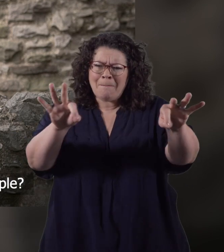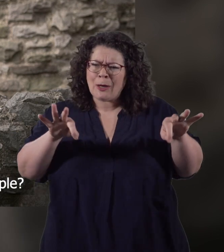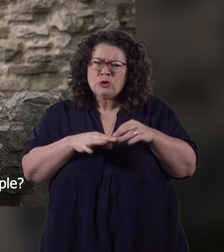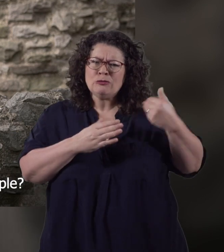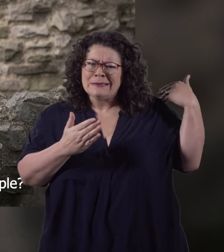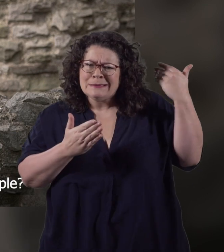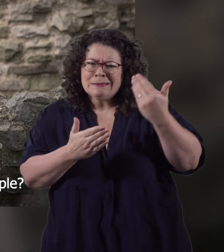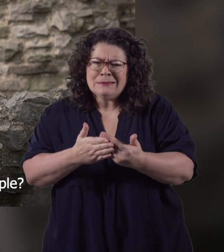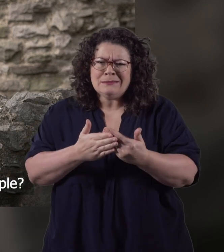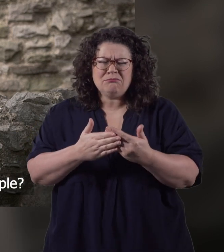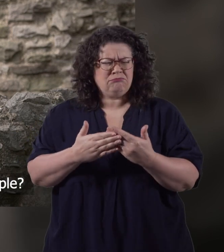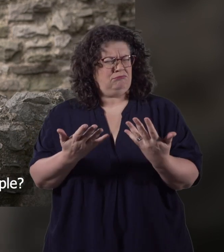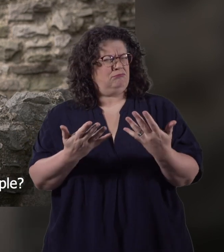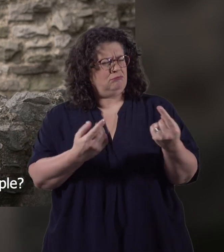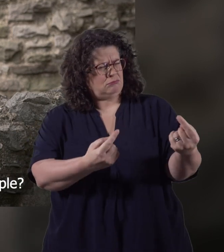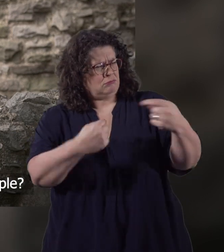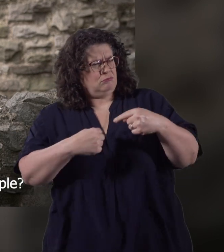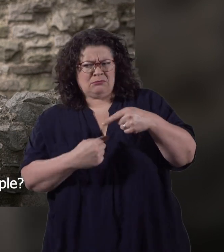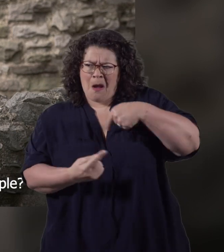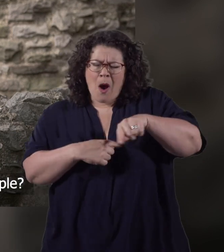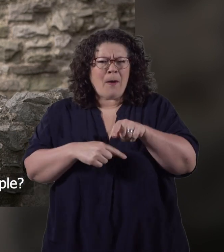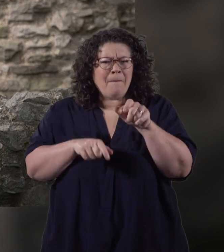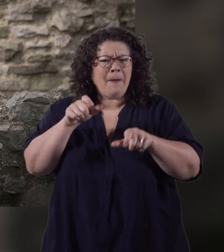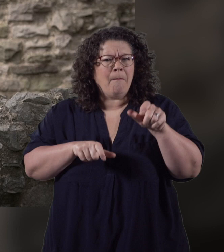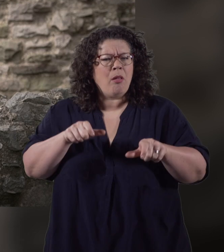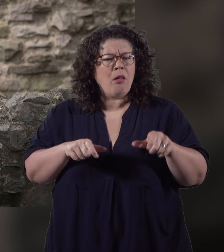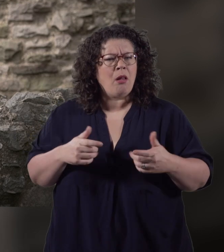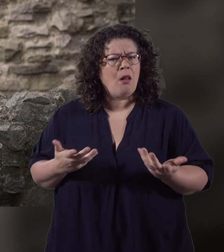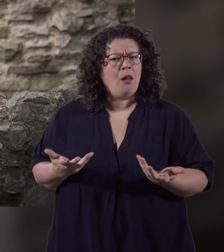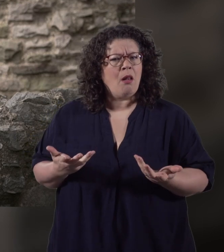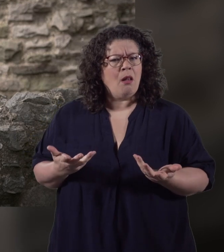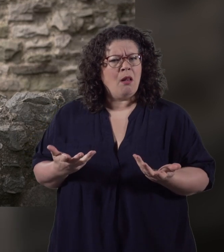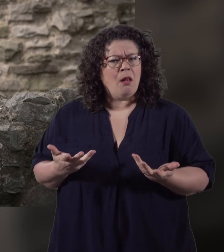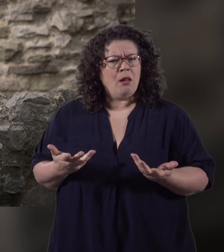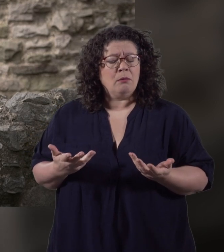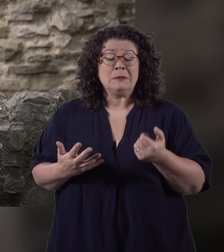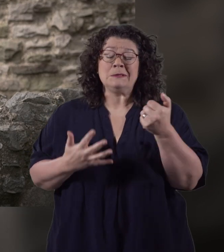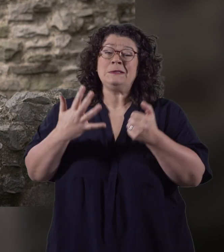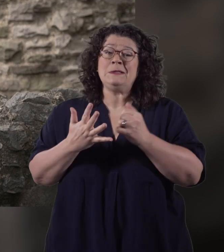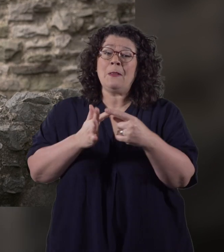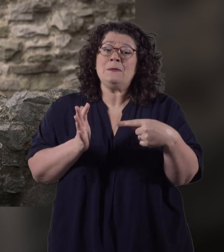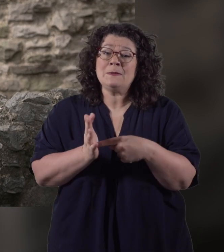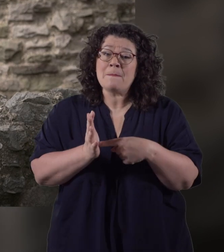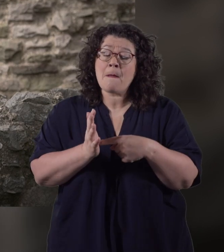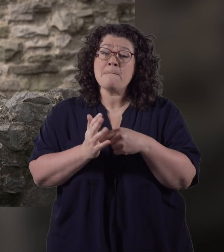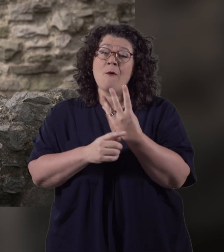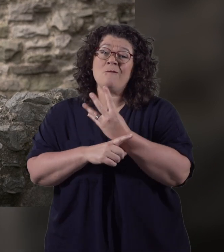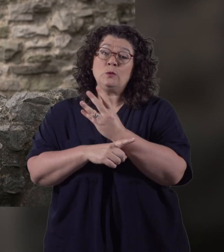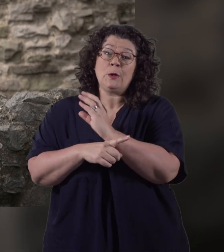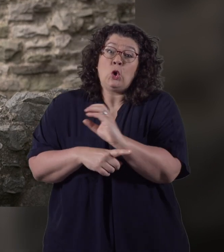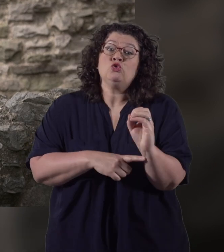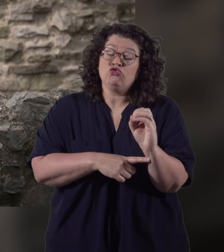then how else would he begin to mistreat us and mistreat our people? On the 16th of September